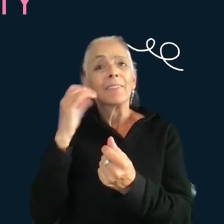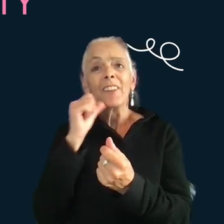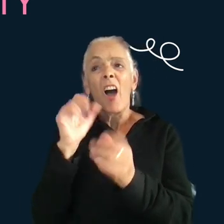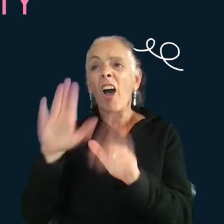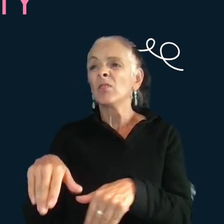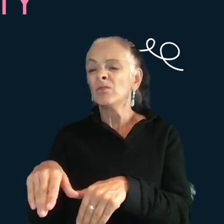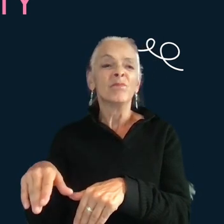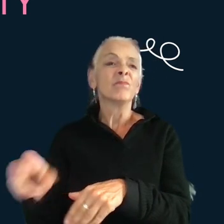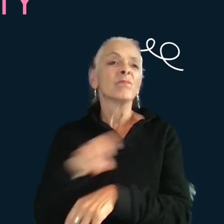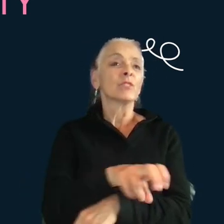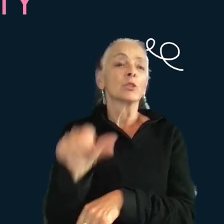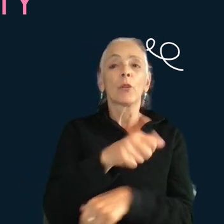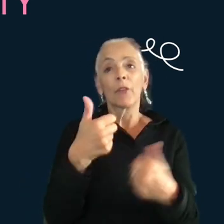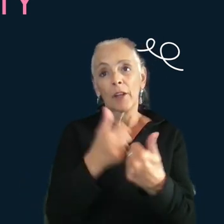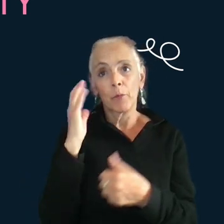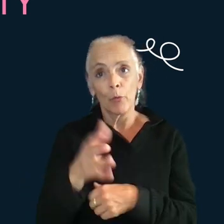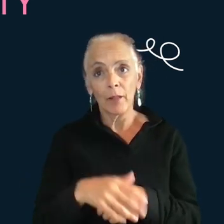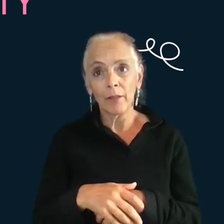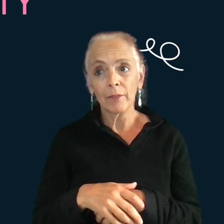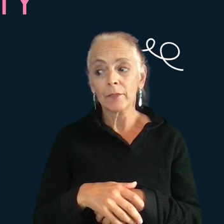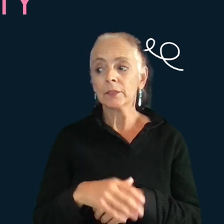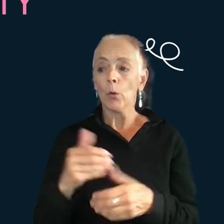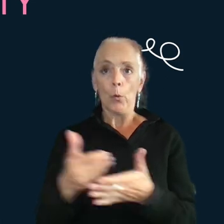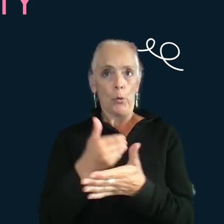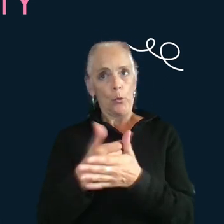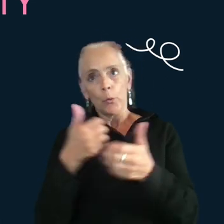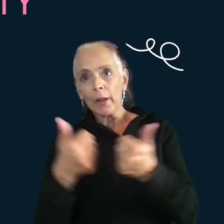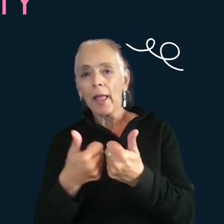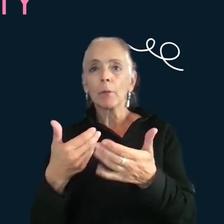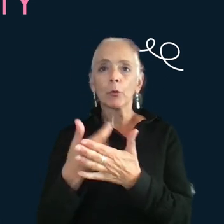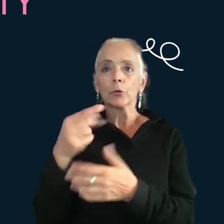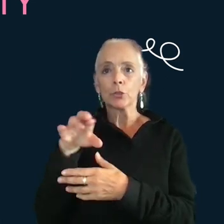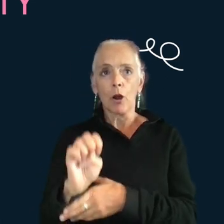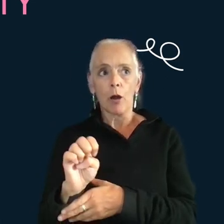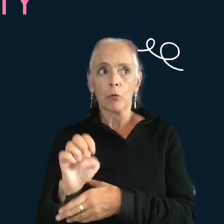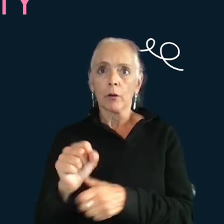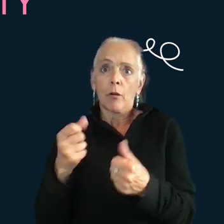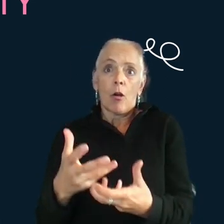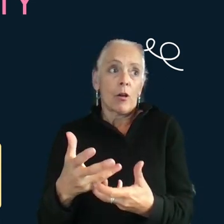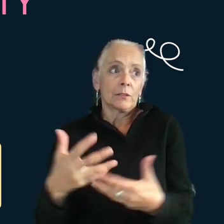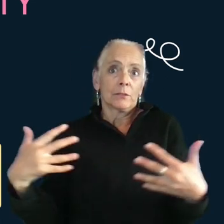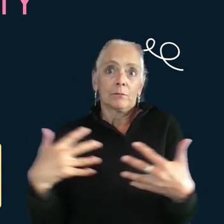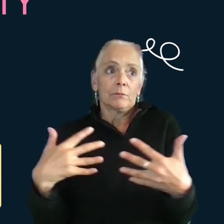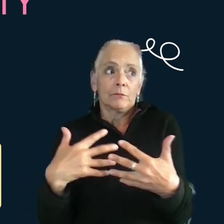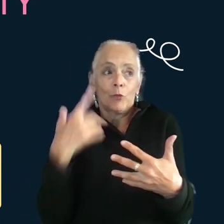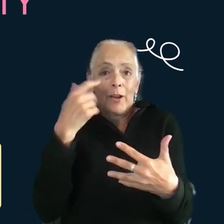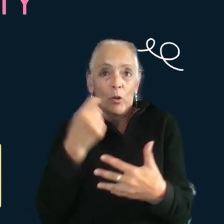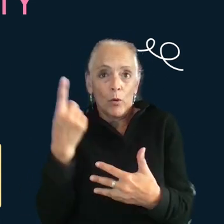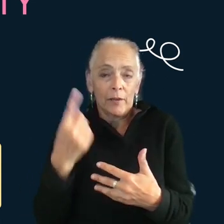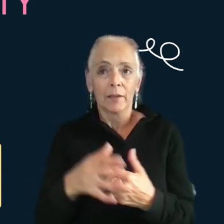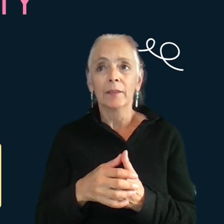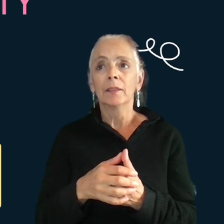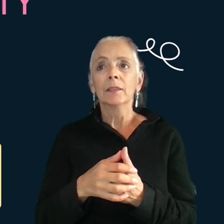And learning a new game or dipping our toes into a new genre can be really intimidating regardless of cognitive barriers. So when we design for cognitive